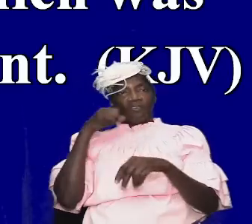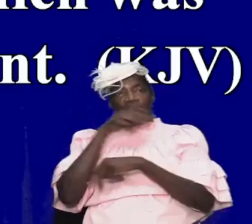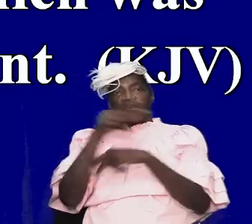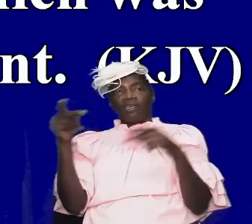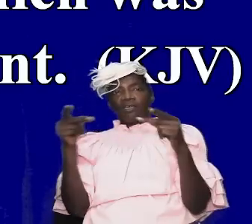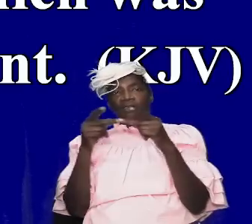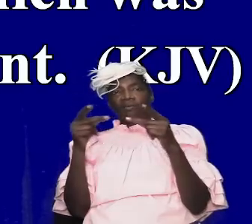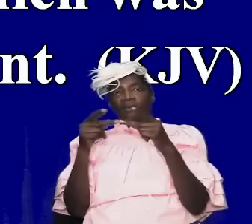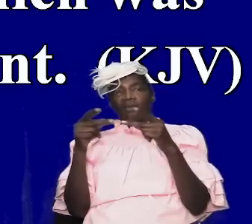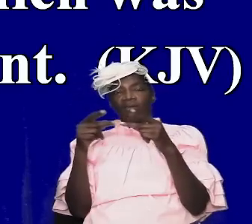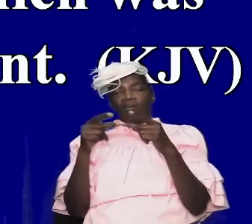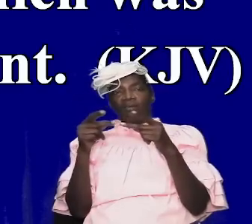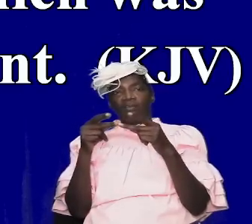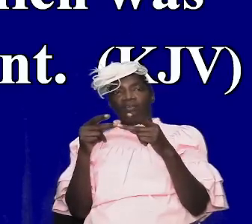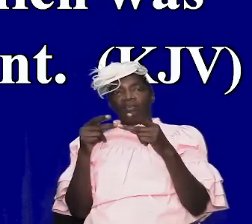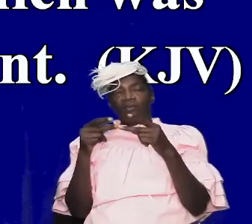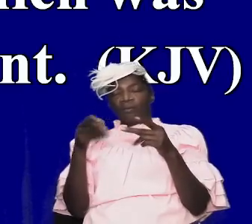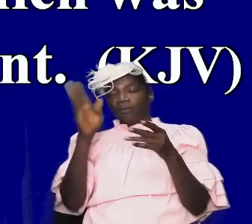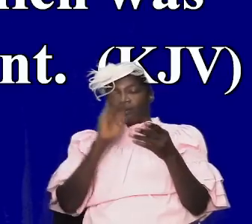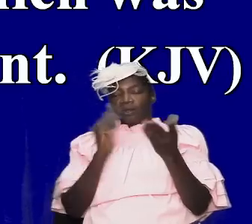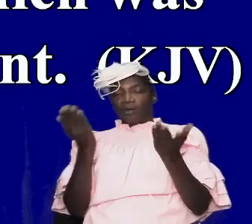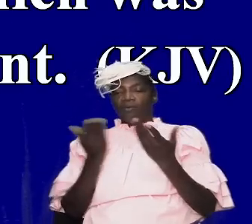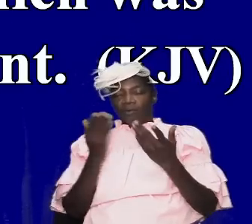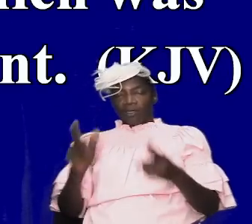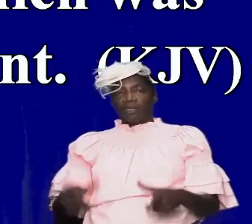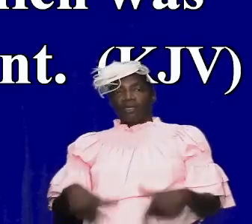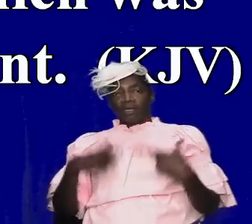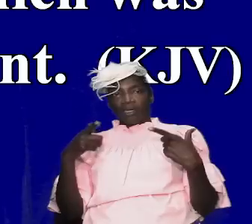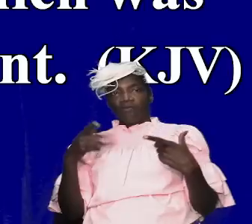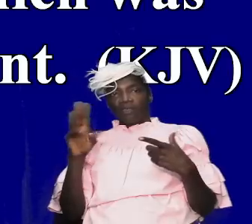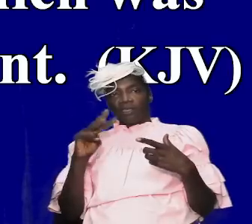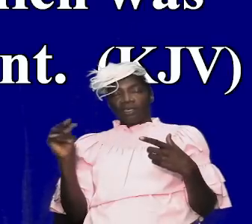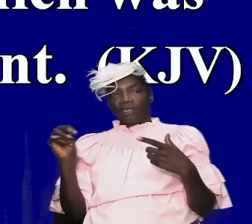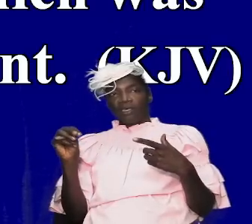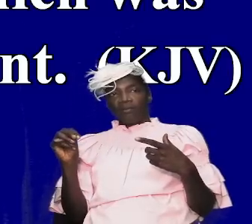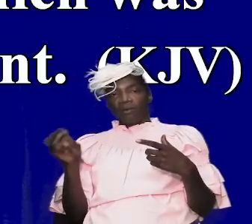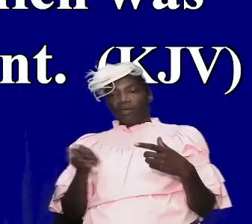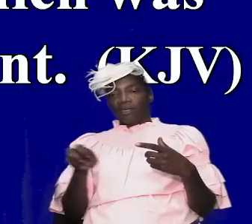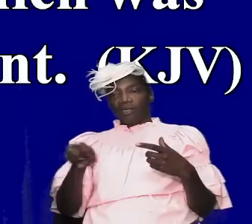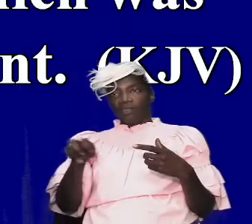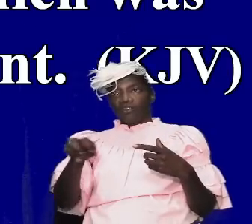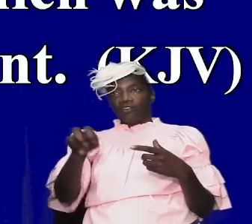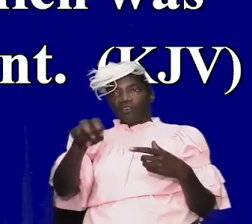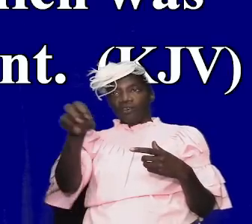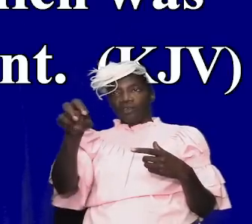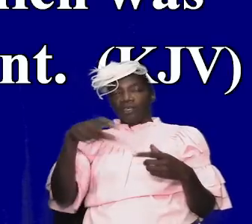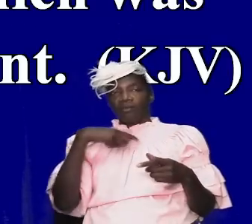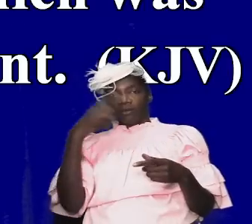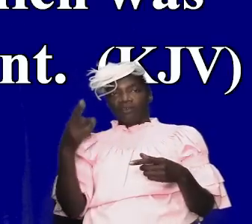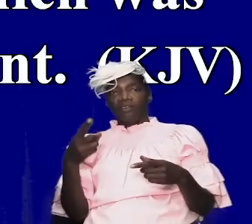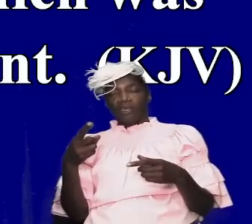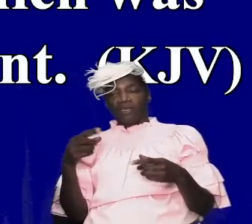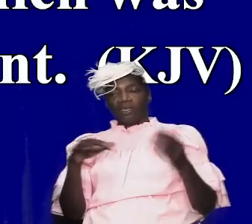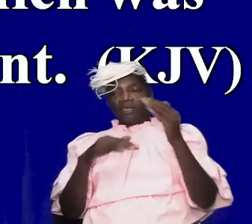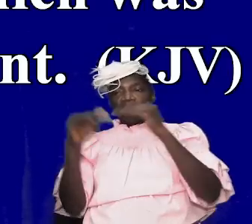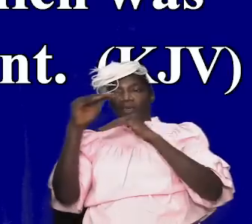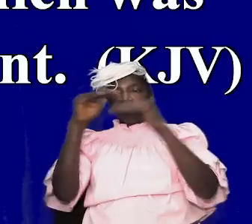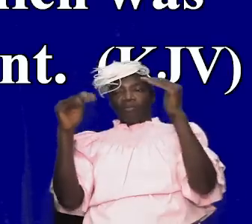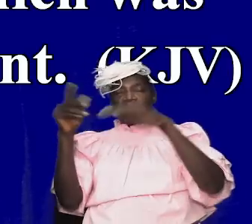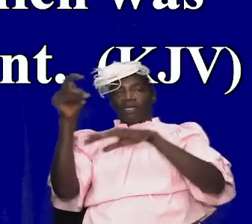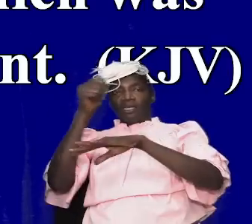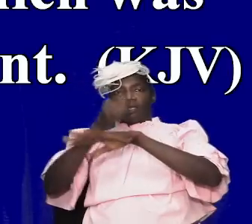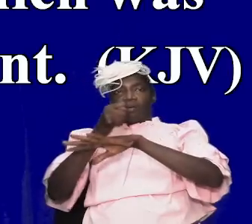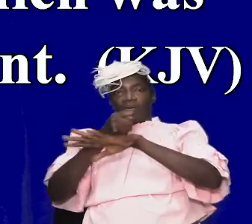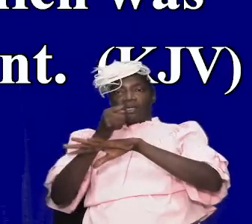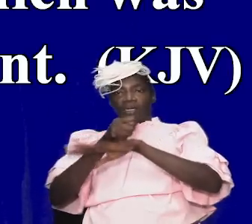wanted to dwell with them and be with them as they were on that wilderness journey and he said look here build me that tabernacle